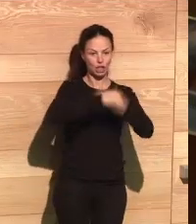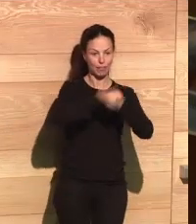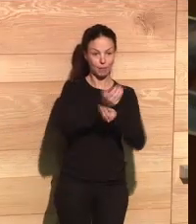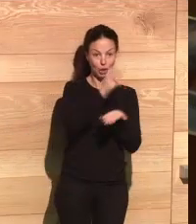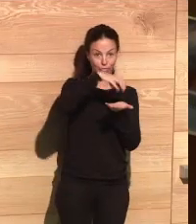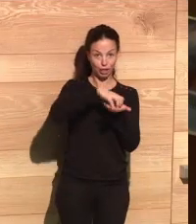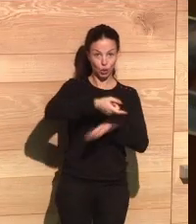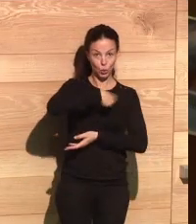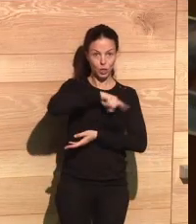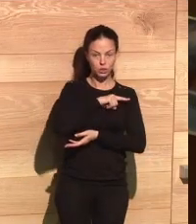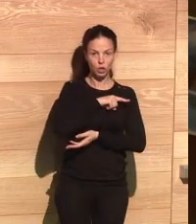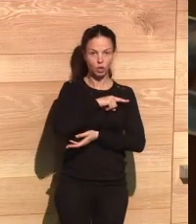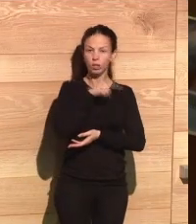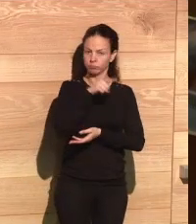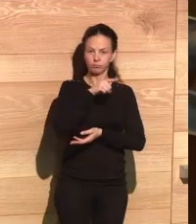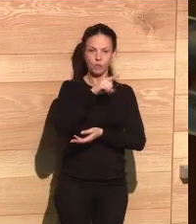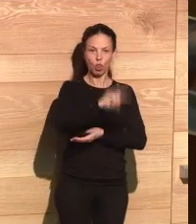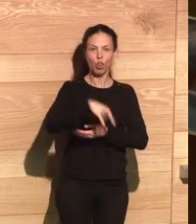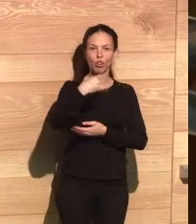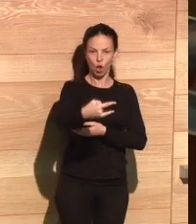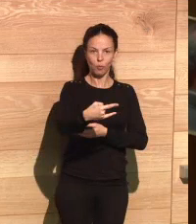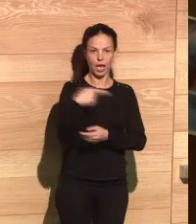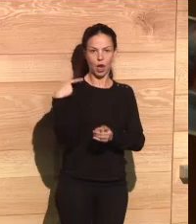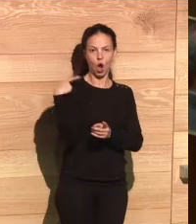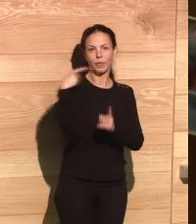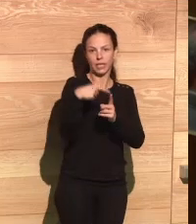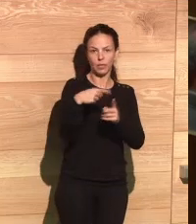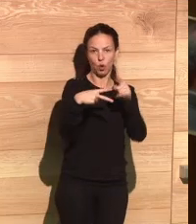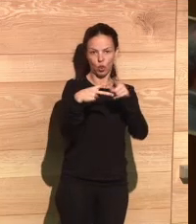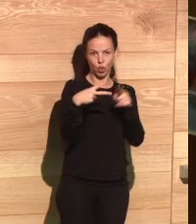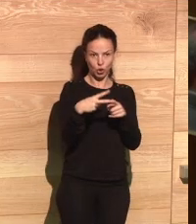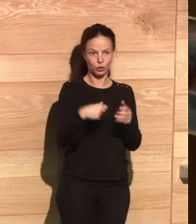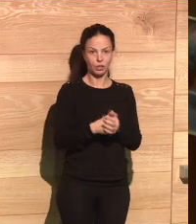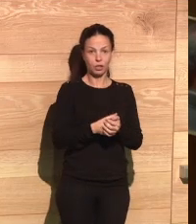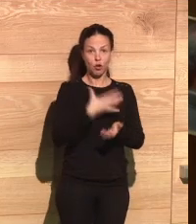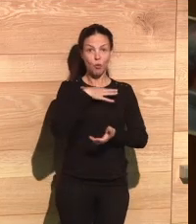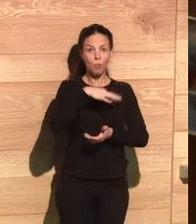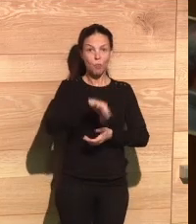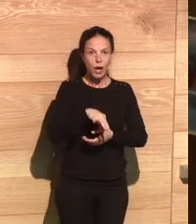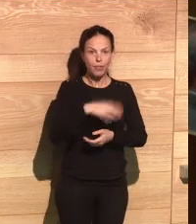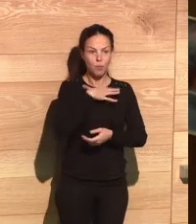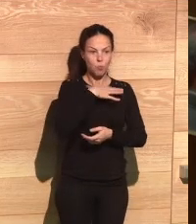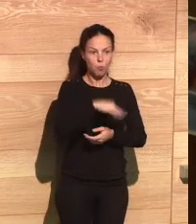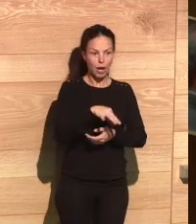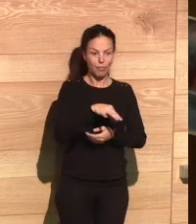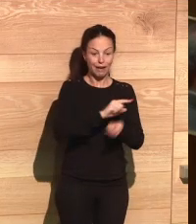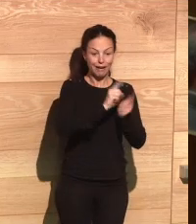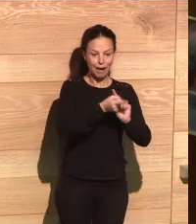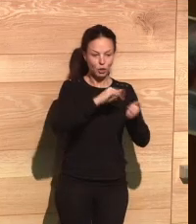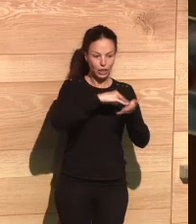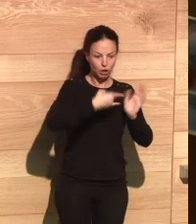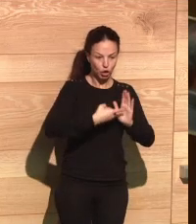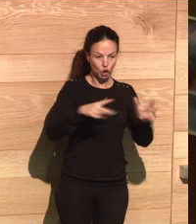research that we carry out from the Center for the Governance of Change have this twofold goal. It's very